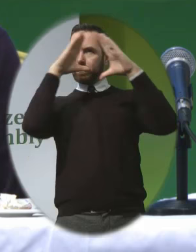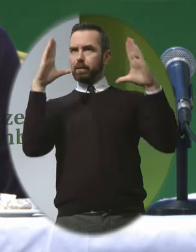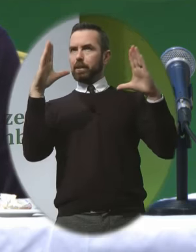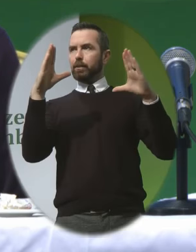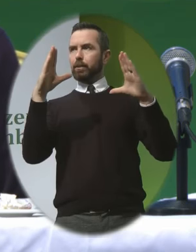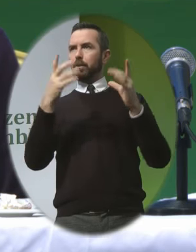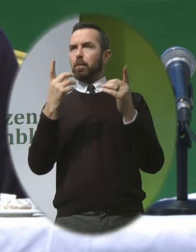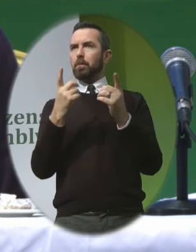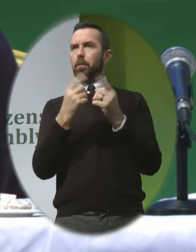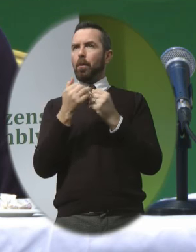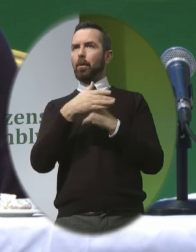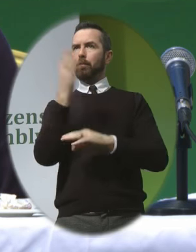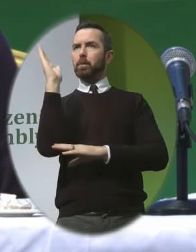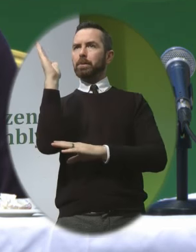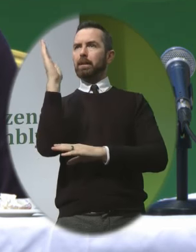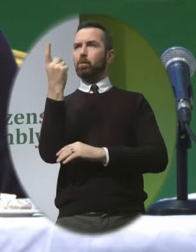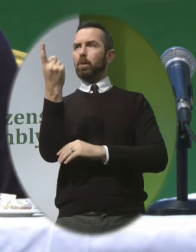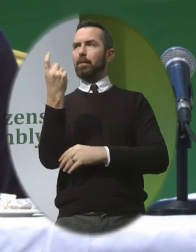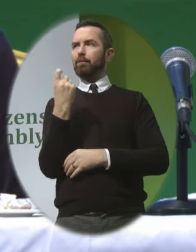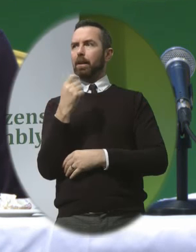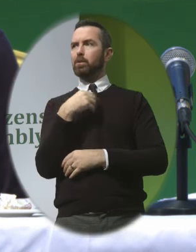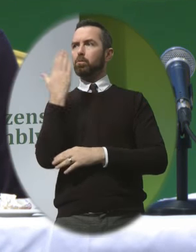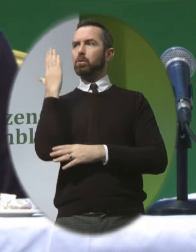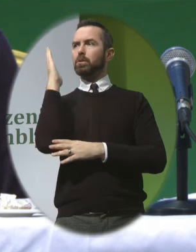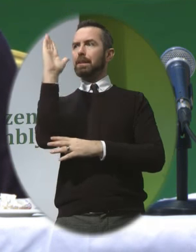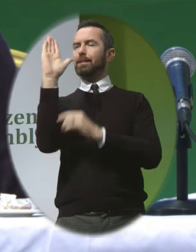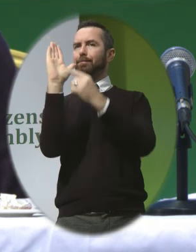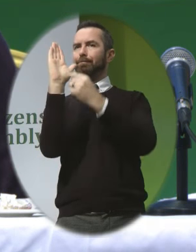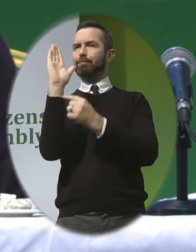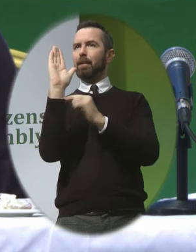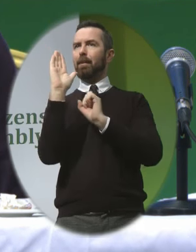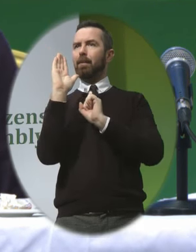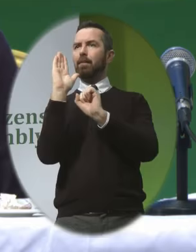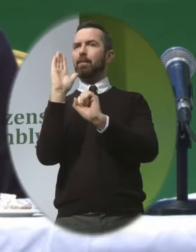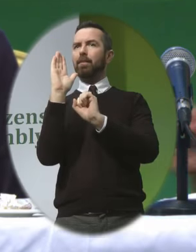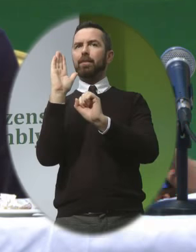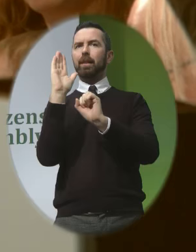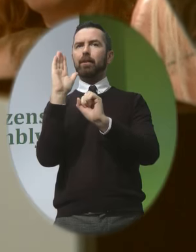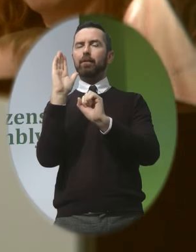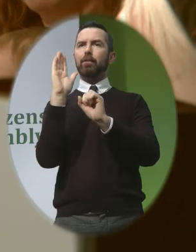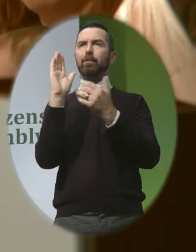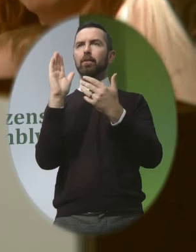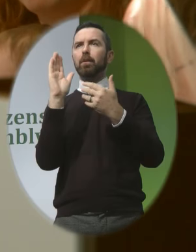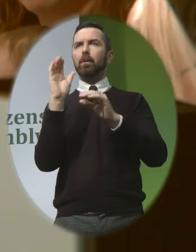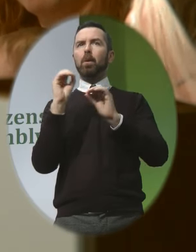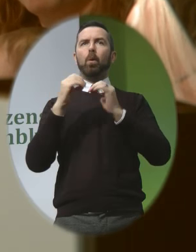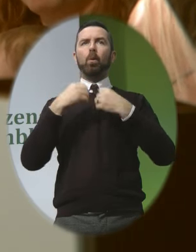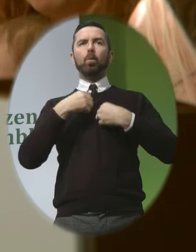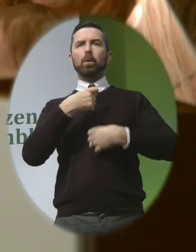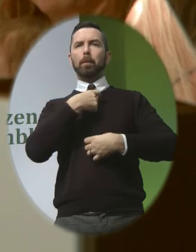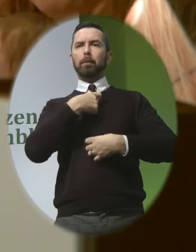That both of these speakers were invited To present in their personal,